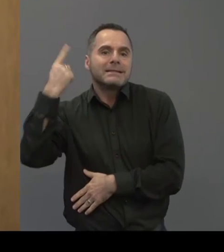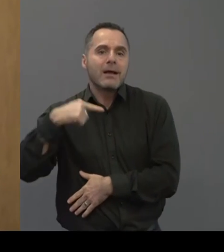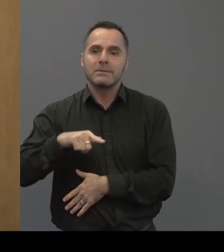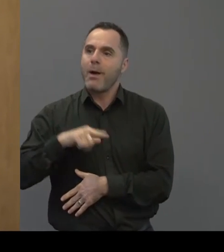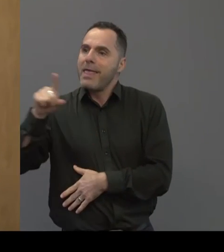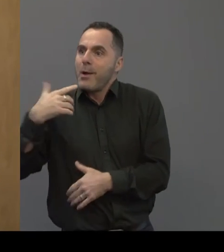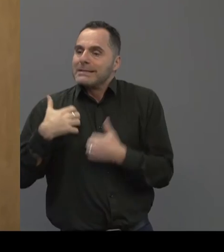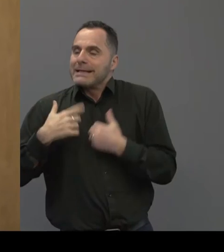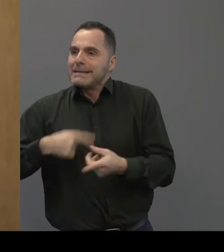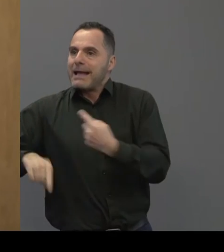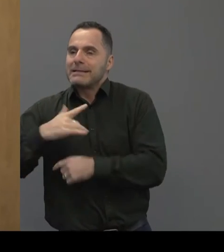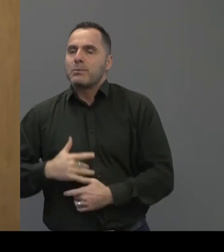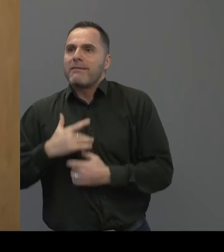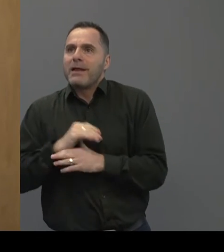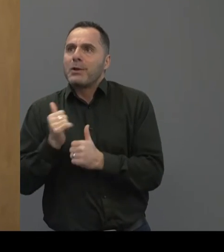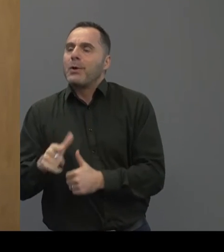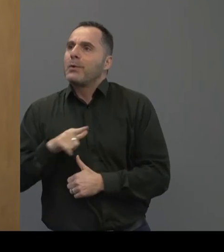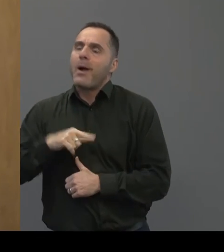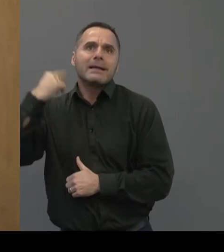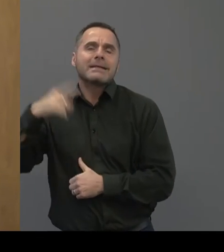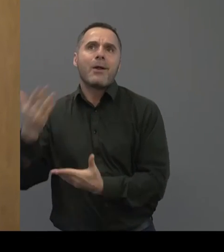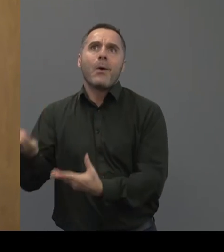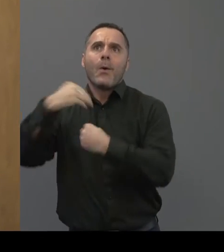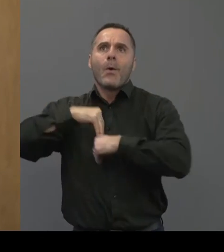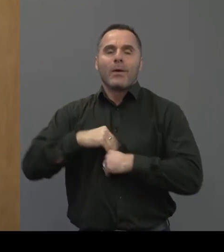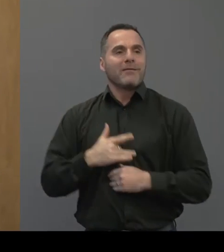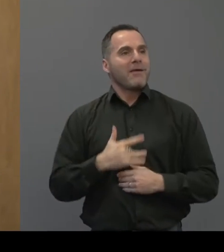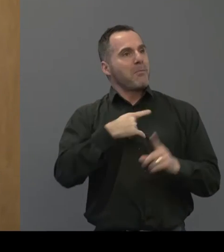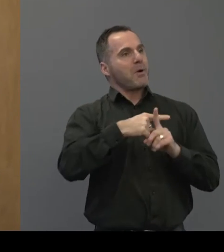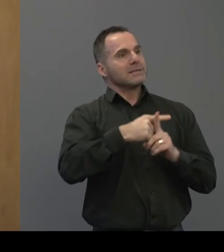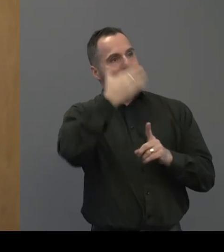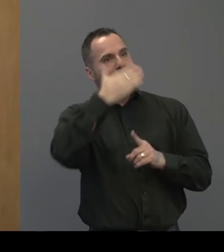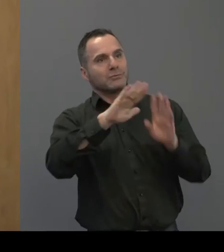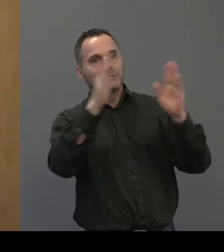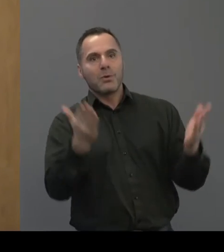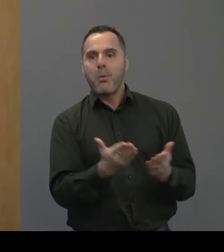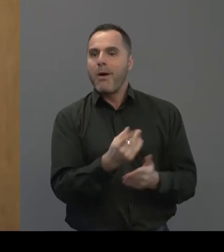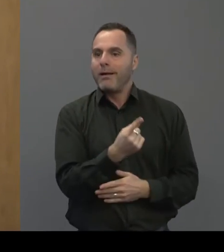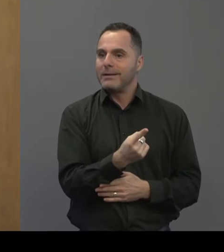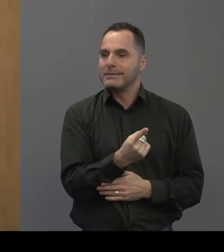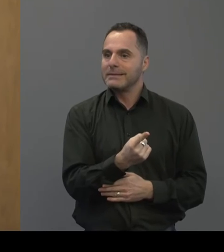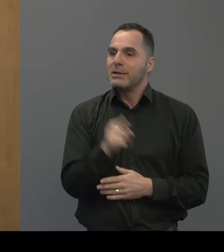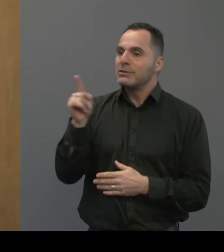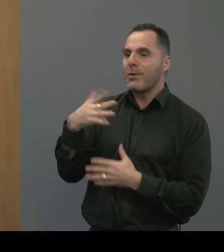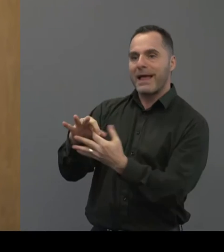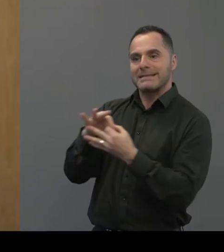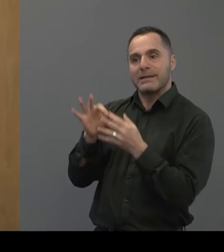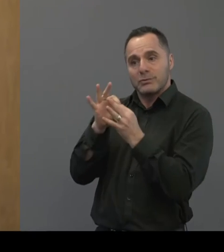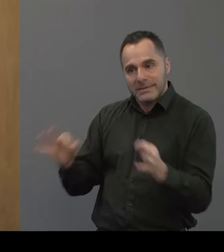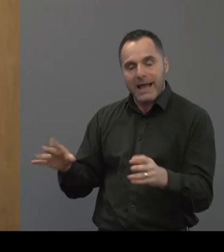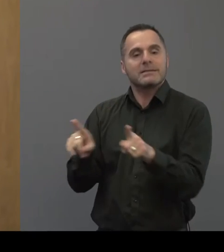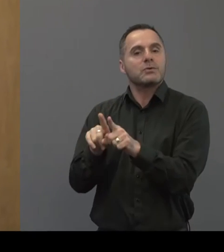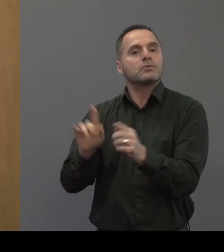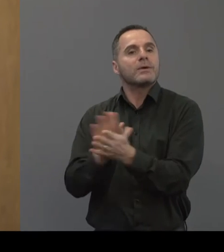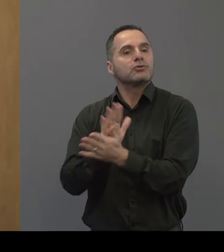excite us and make us feel good about the world. So that's another spin on not just silence, but also enjoying sound.